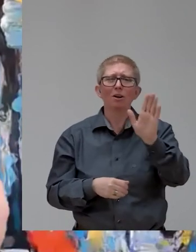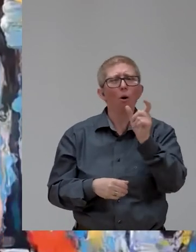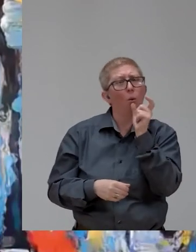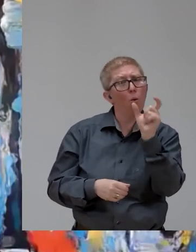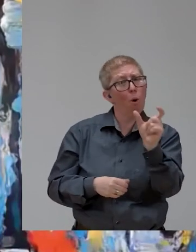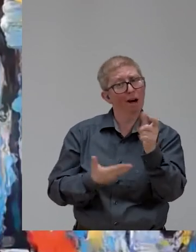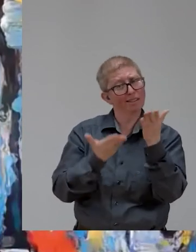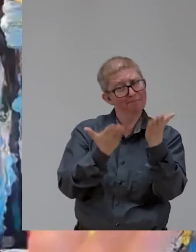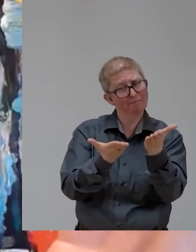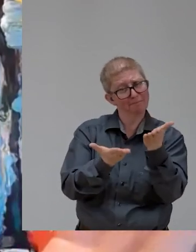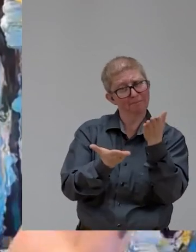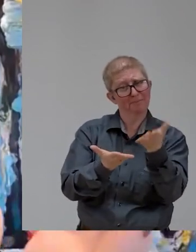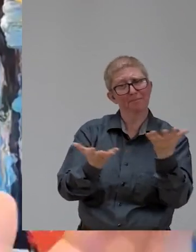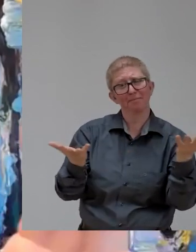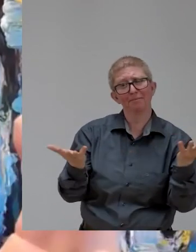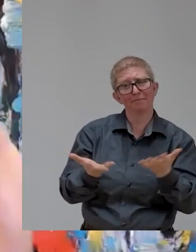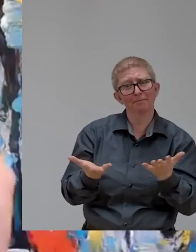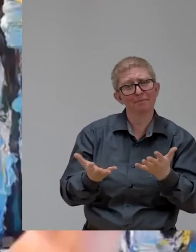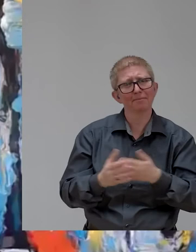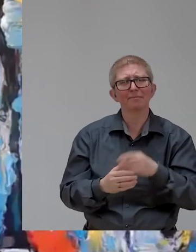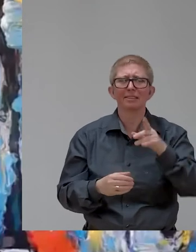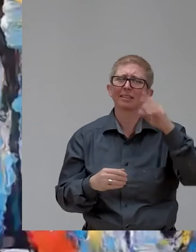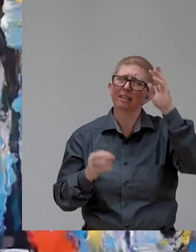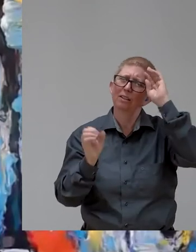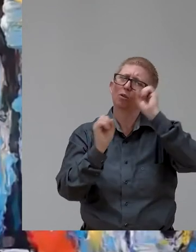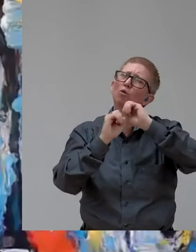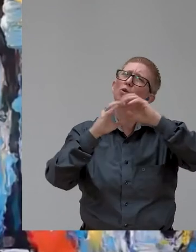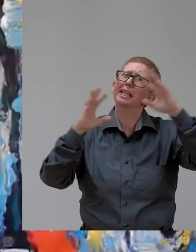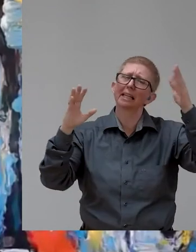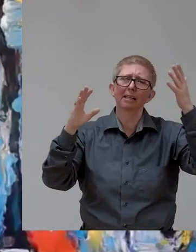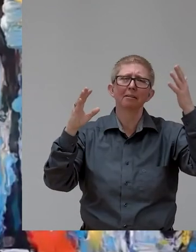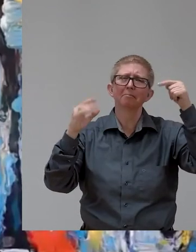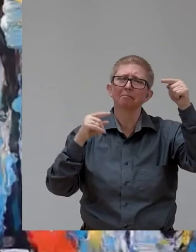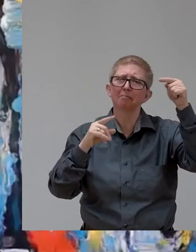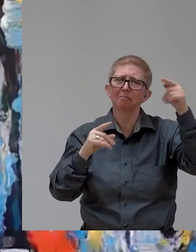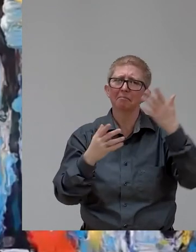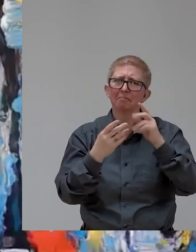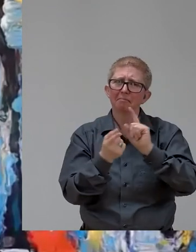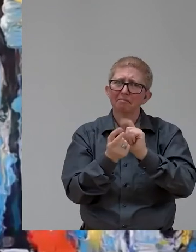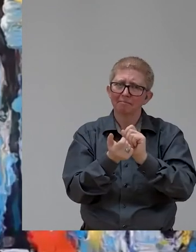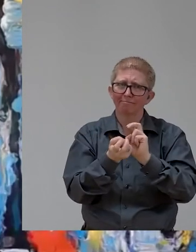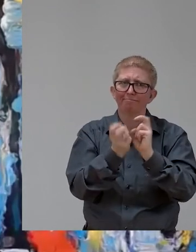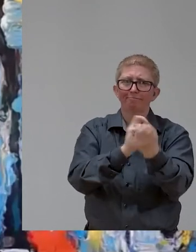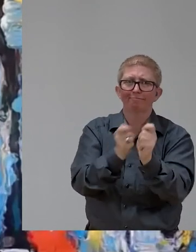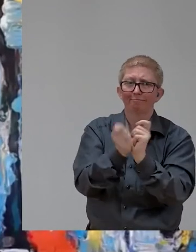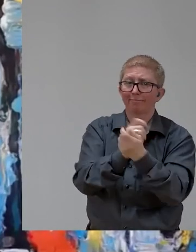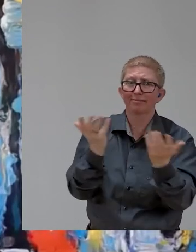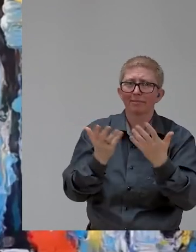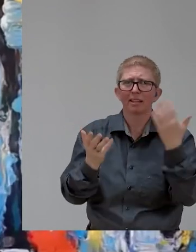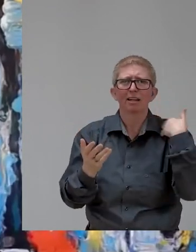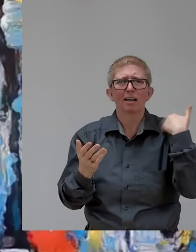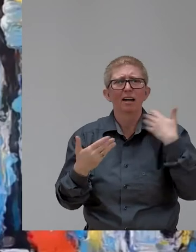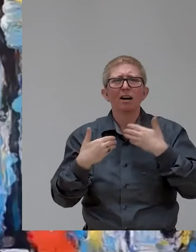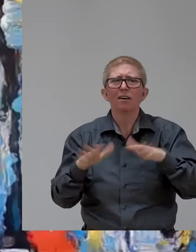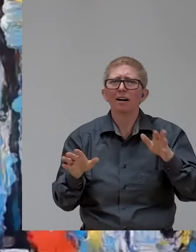to fulfilling your dream that we have been talking about for so long. How many companies are already on Valuable